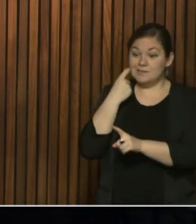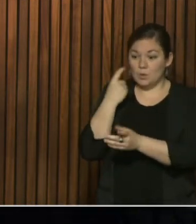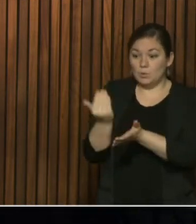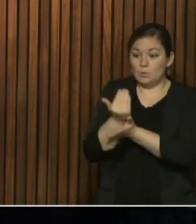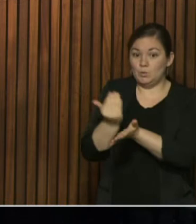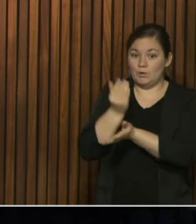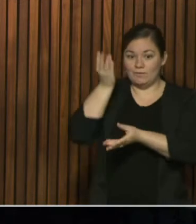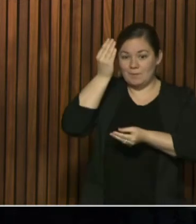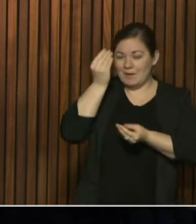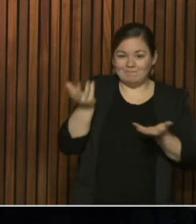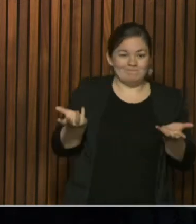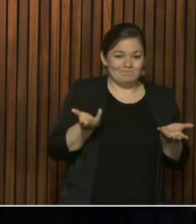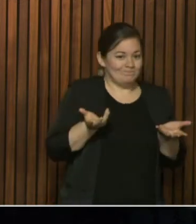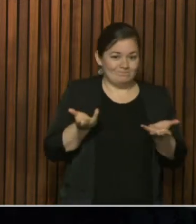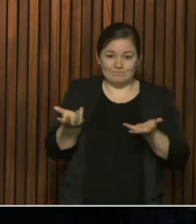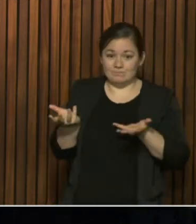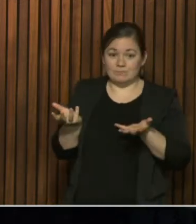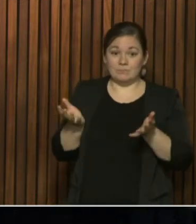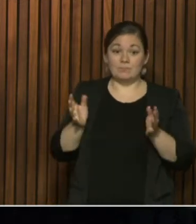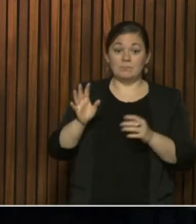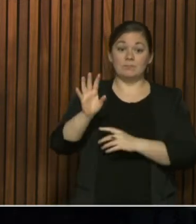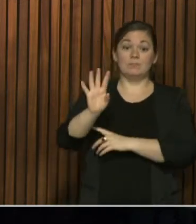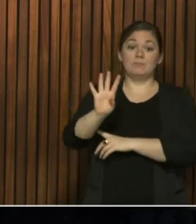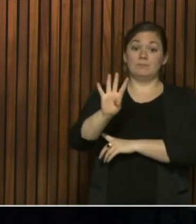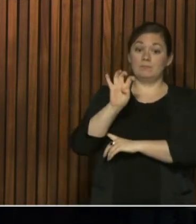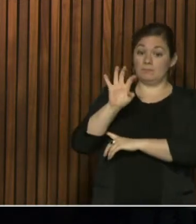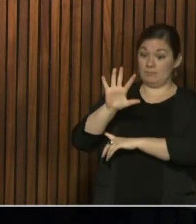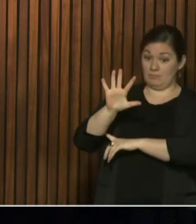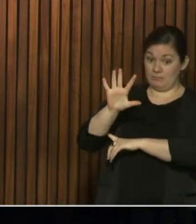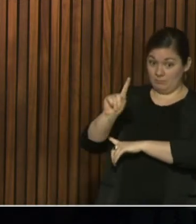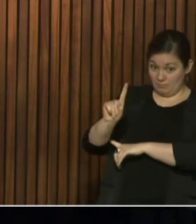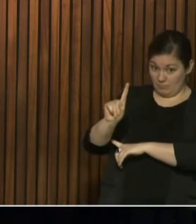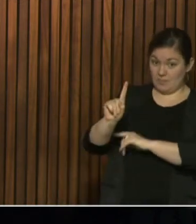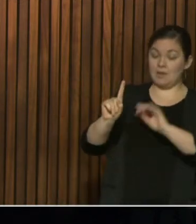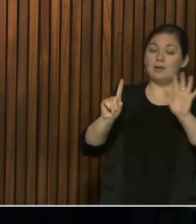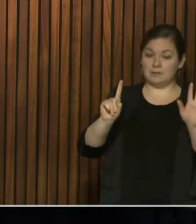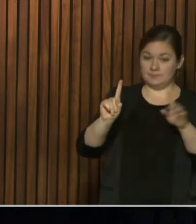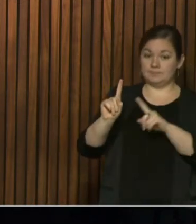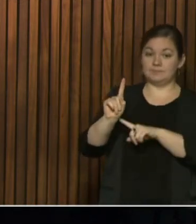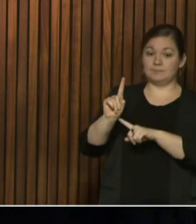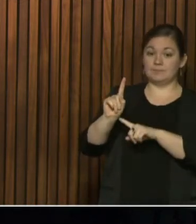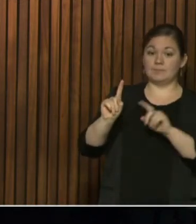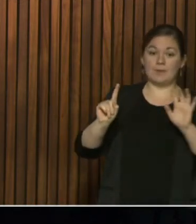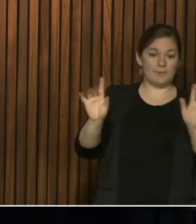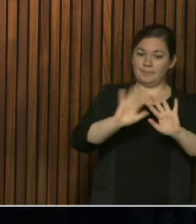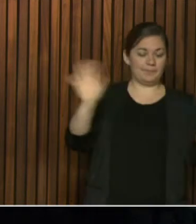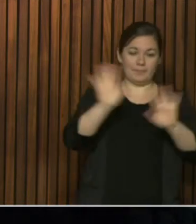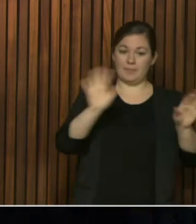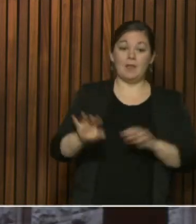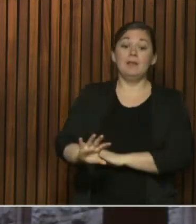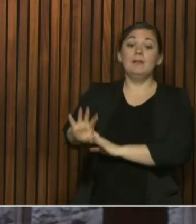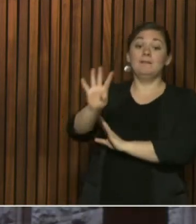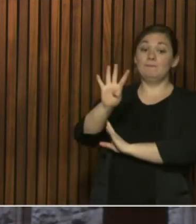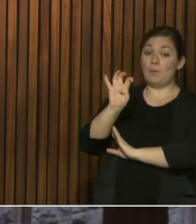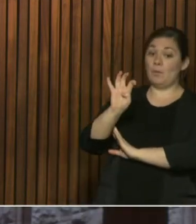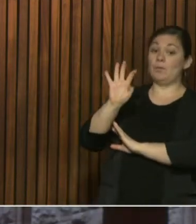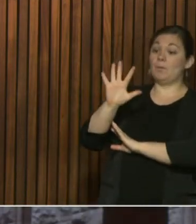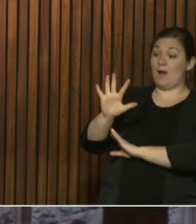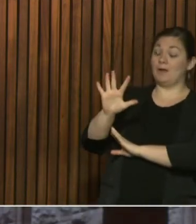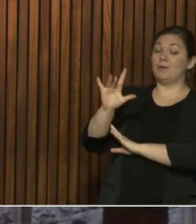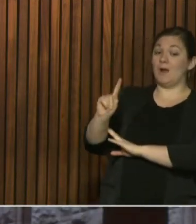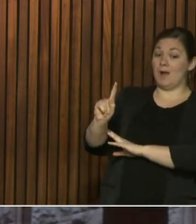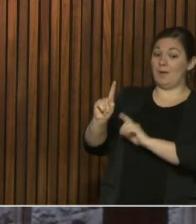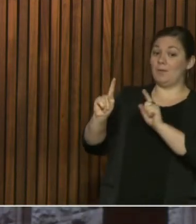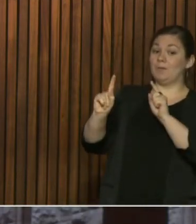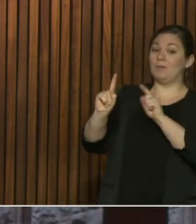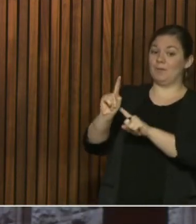So 400, about 451. So that was, my 239 was a week ago. I found it. Oh, you found it. 451. Yes, 451.